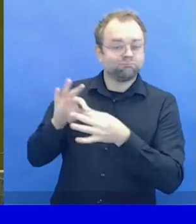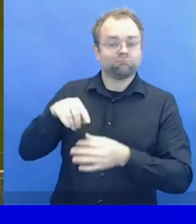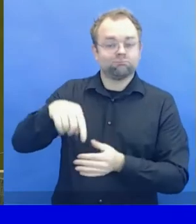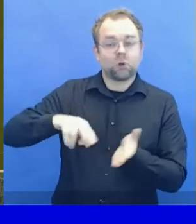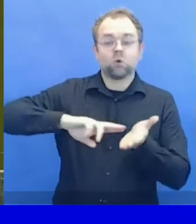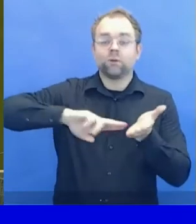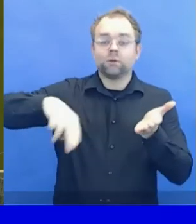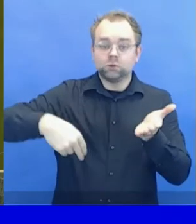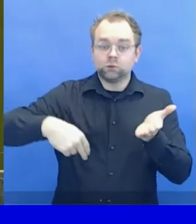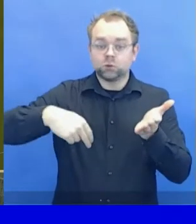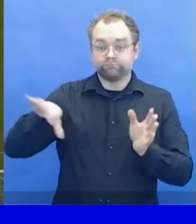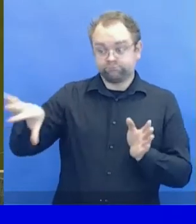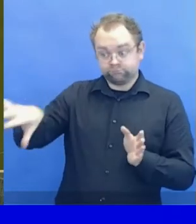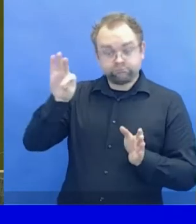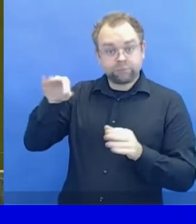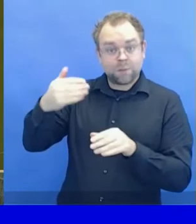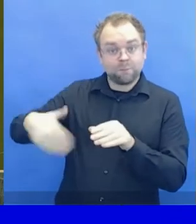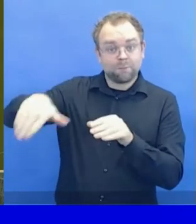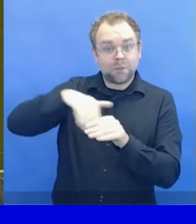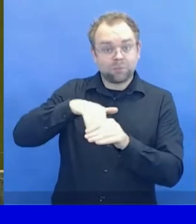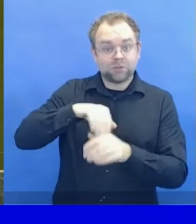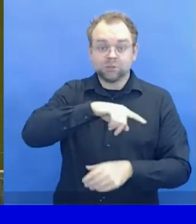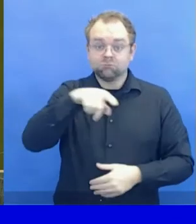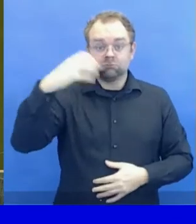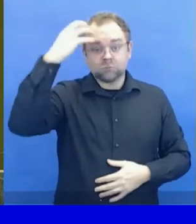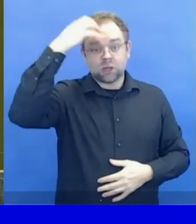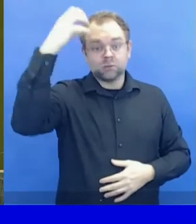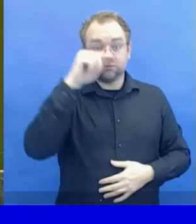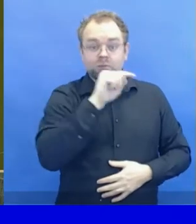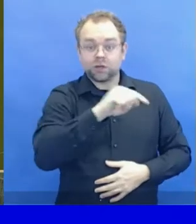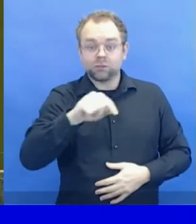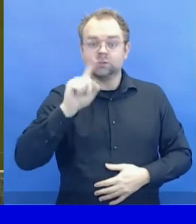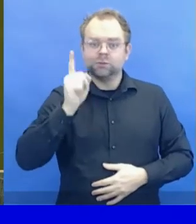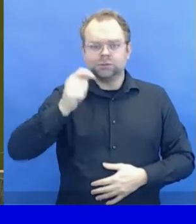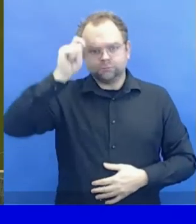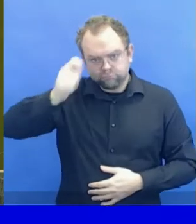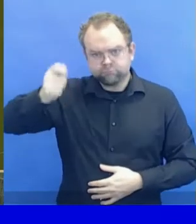representation, and participation of experts with disabilities.